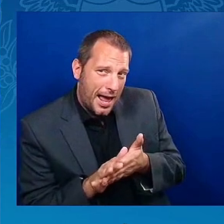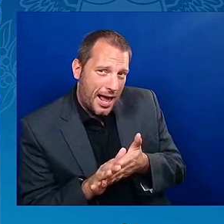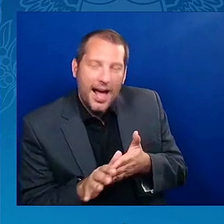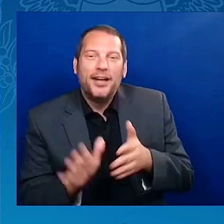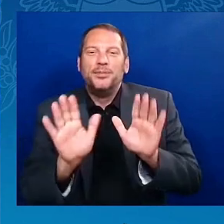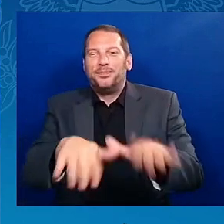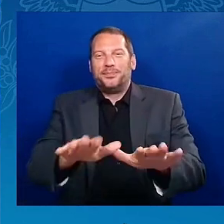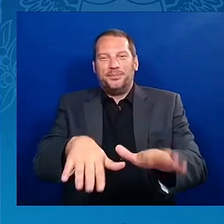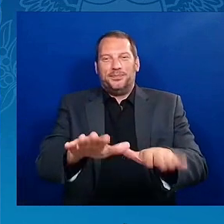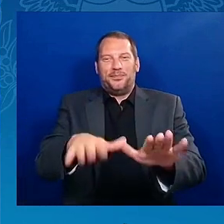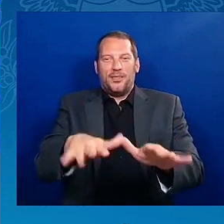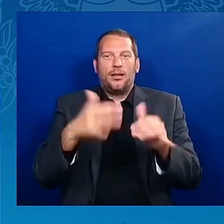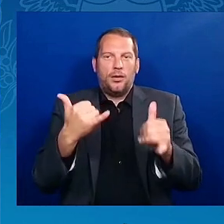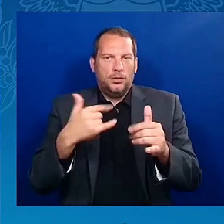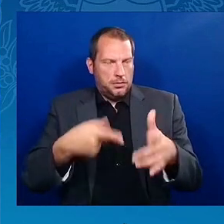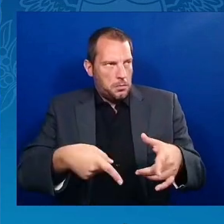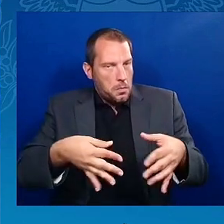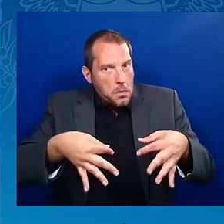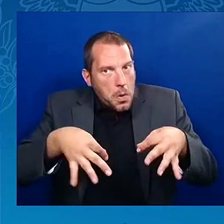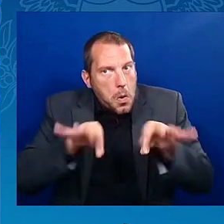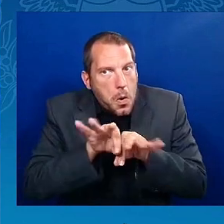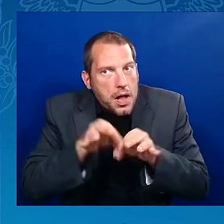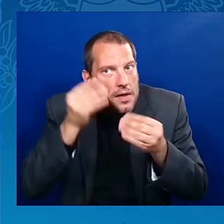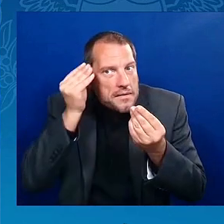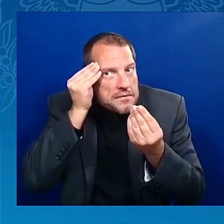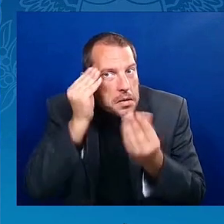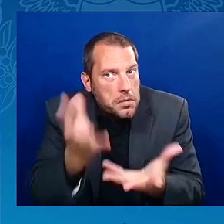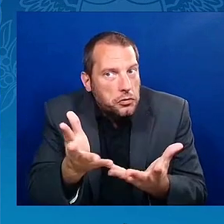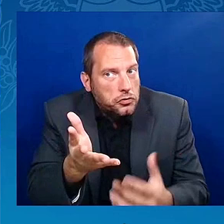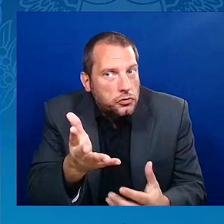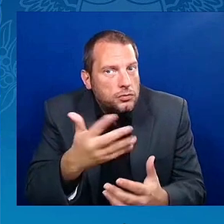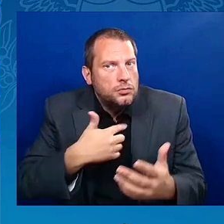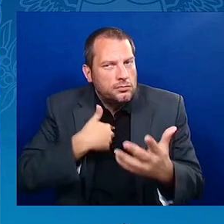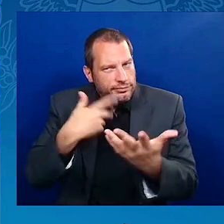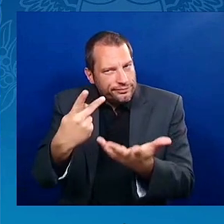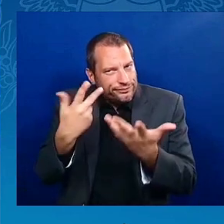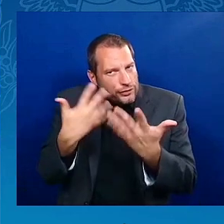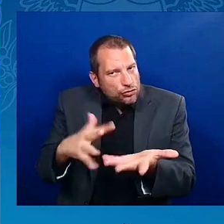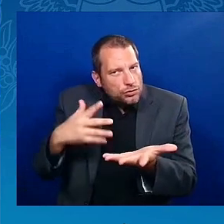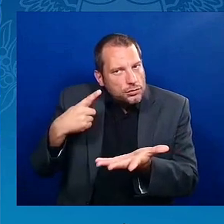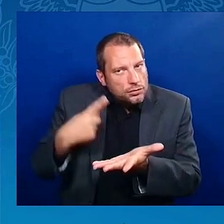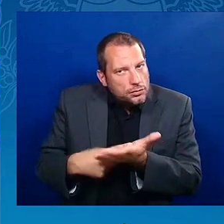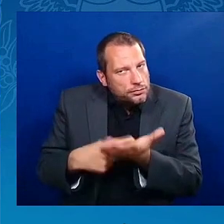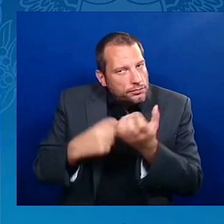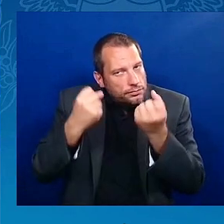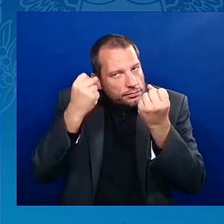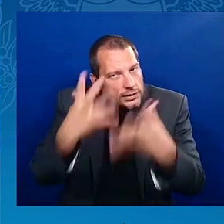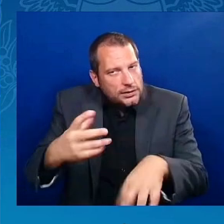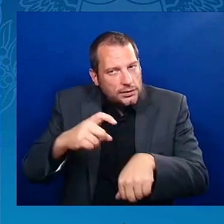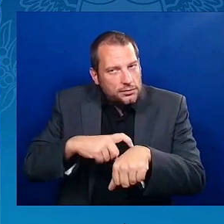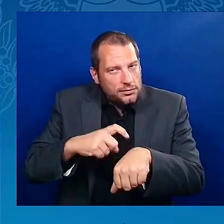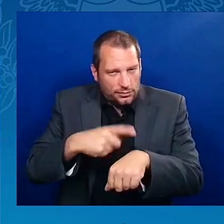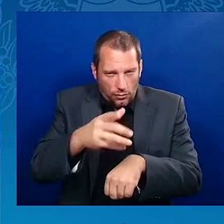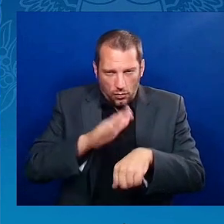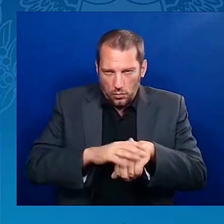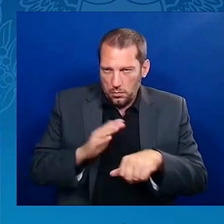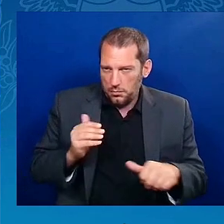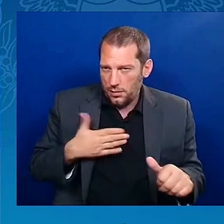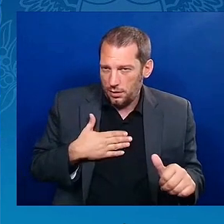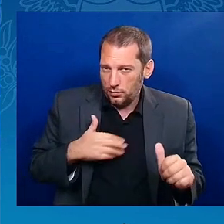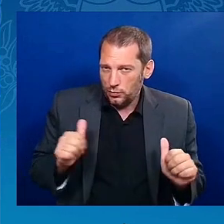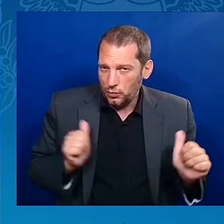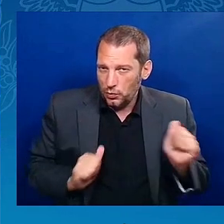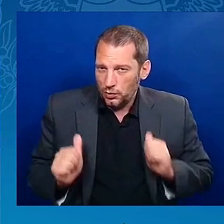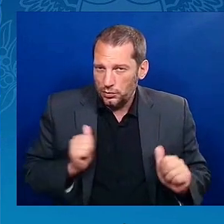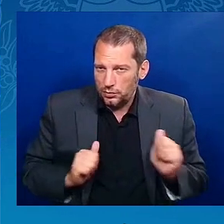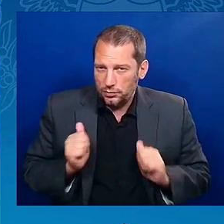and I have talked about this many times before on my show, and it's a lot of things you've been doing. This past